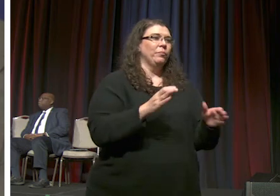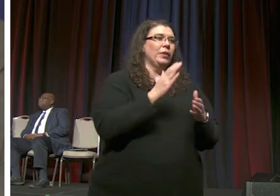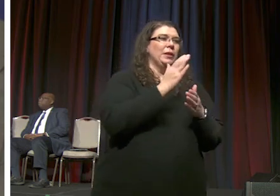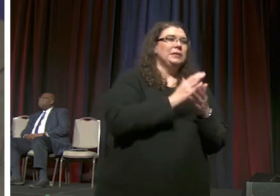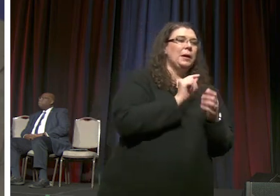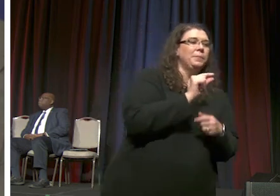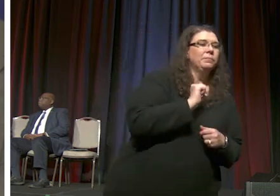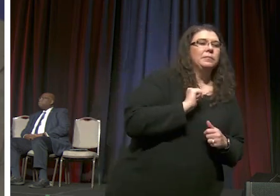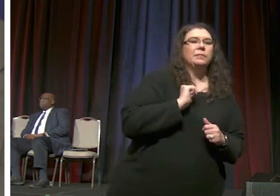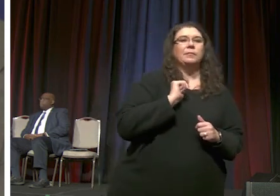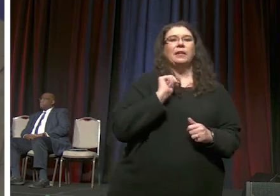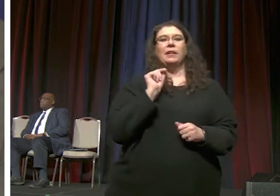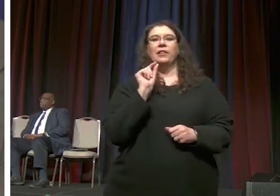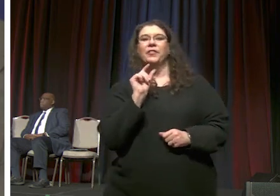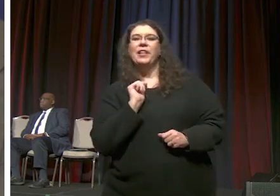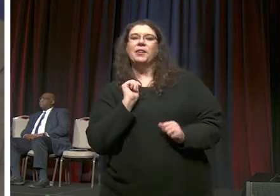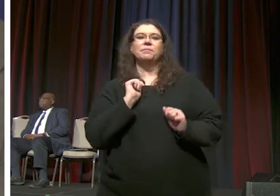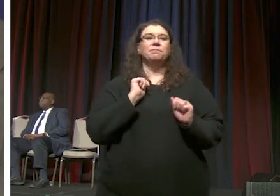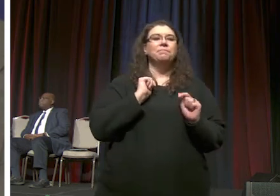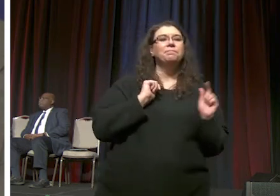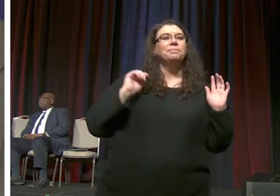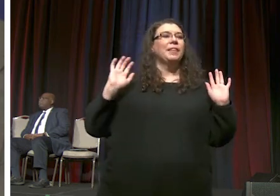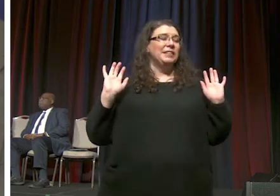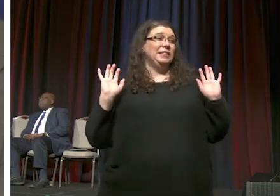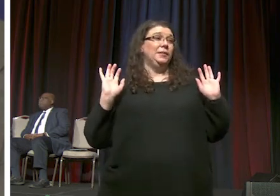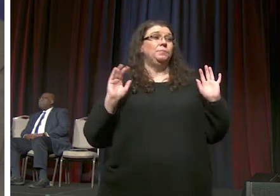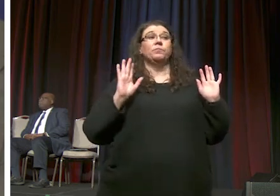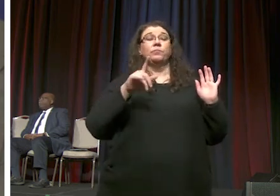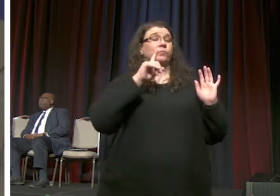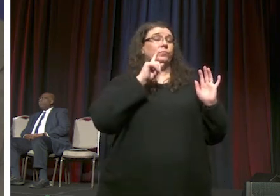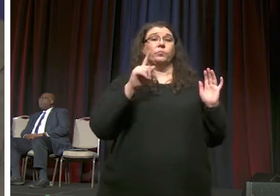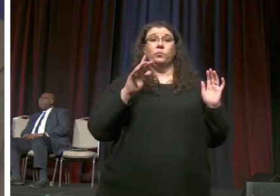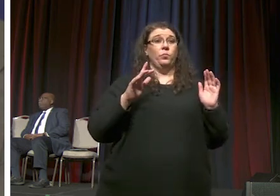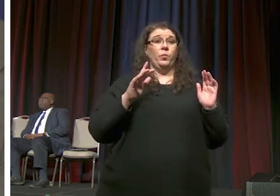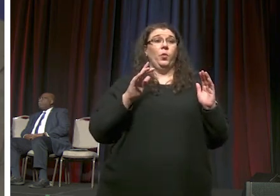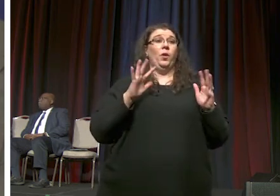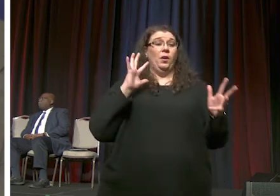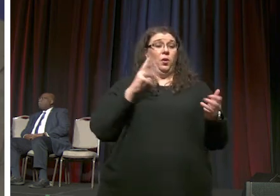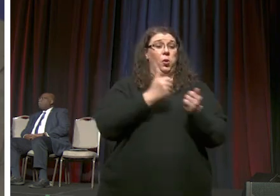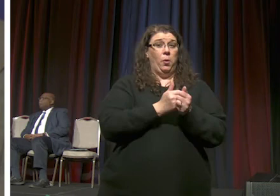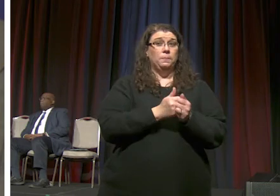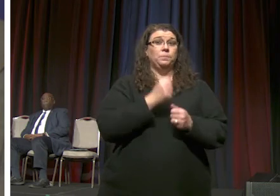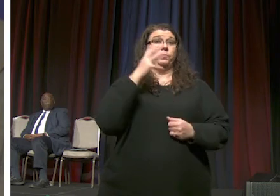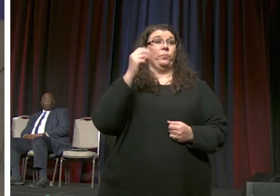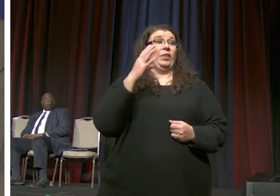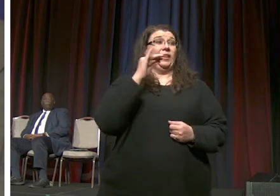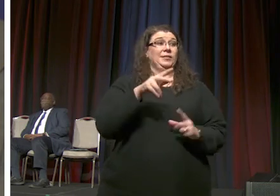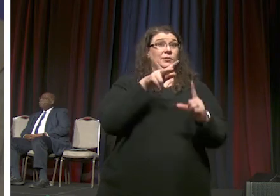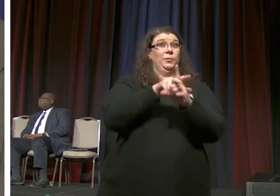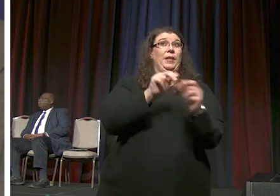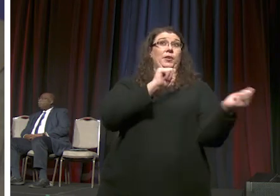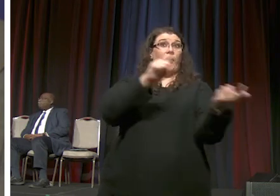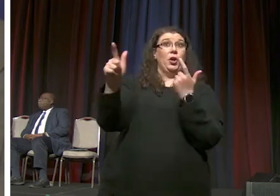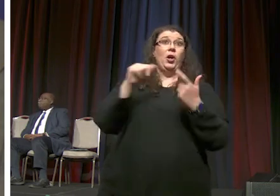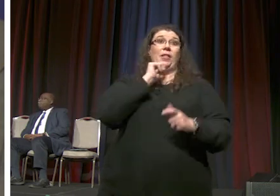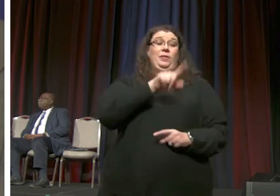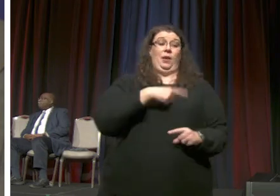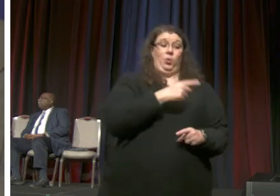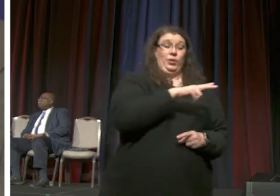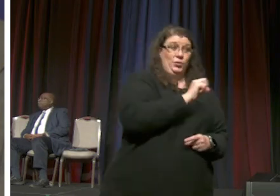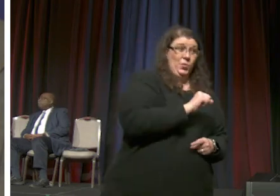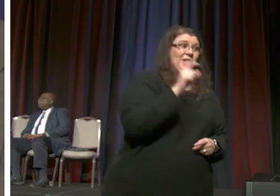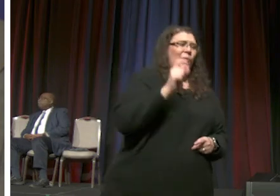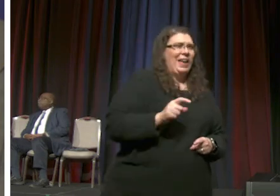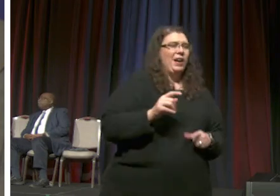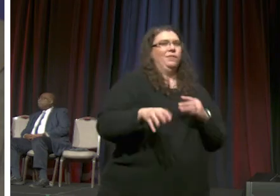here and some here if we really want to be able to get it up outside of just a u.s context we have to be able to add some